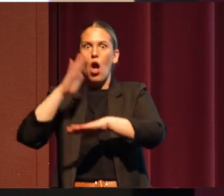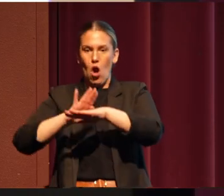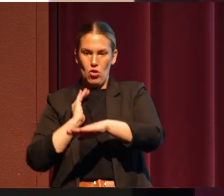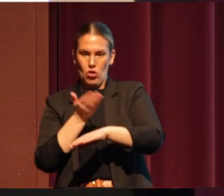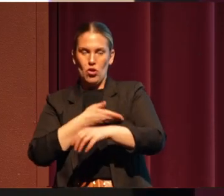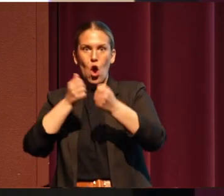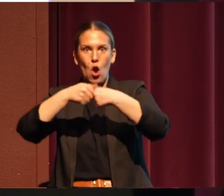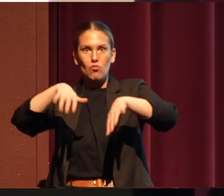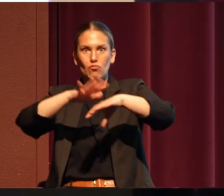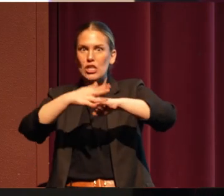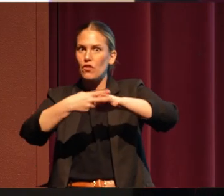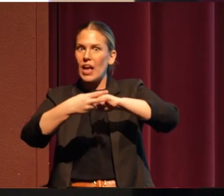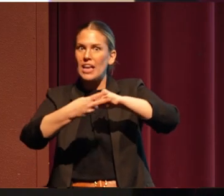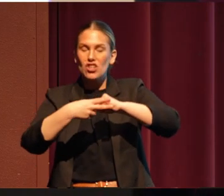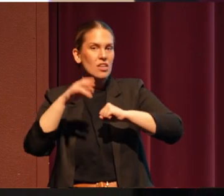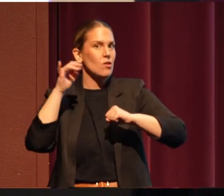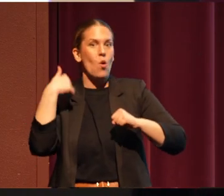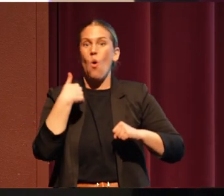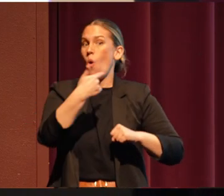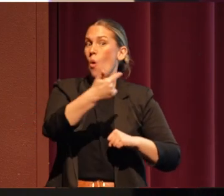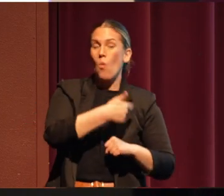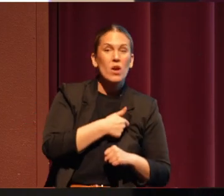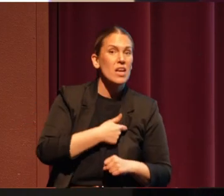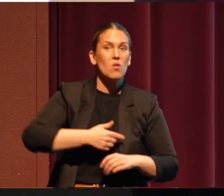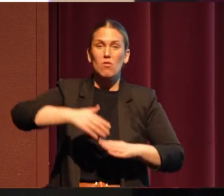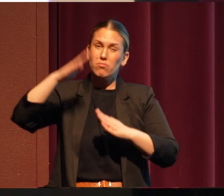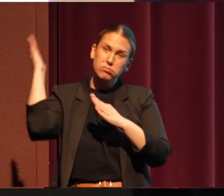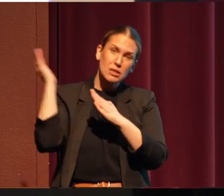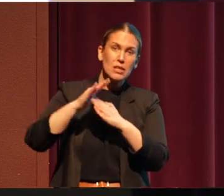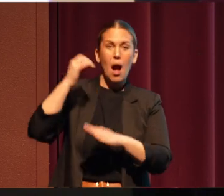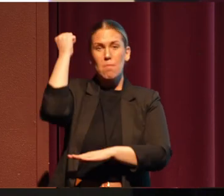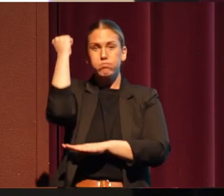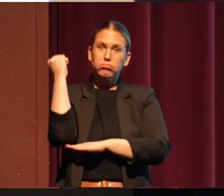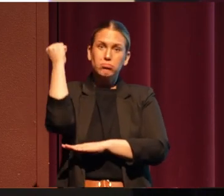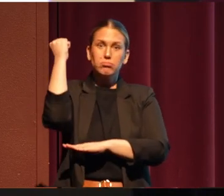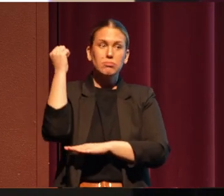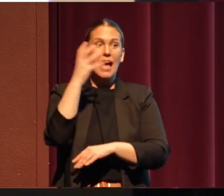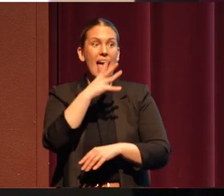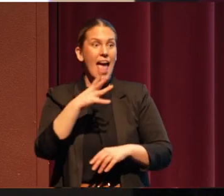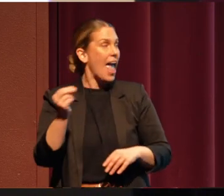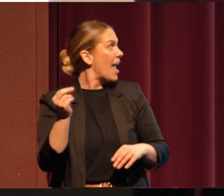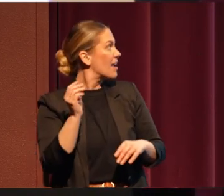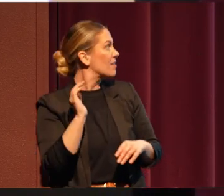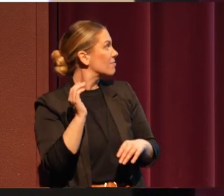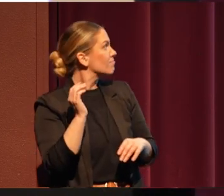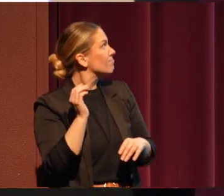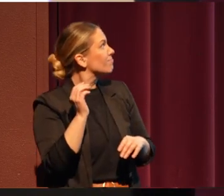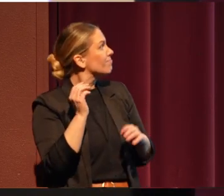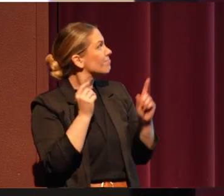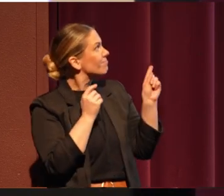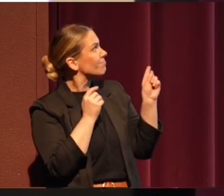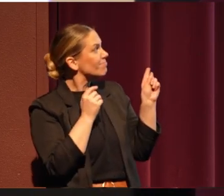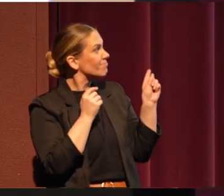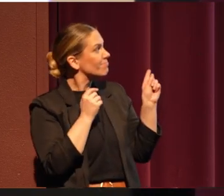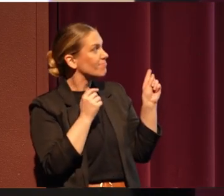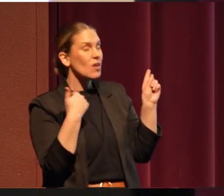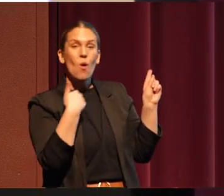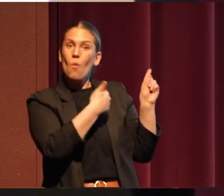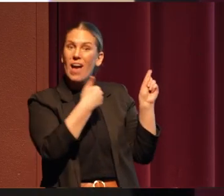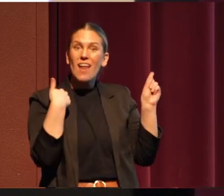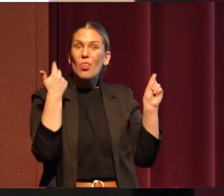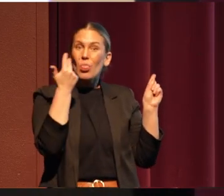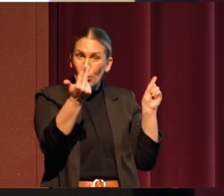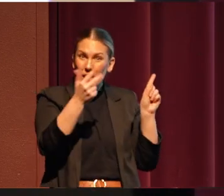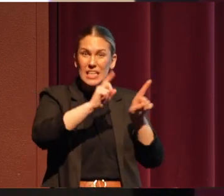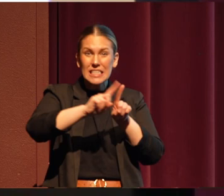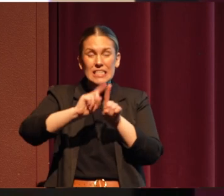Chelaquan was a happening town. We were so impressive, the railroad stopped to take on logs. We had three mills